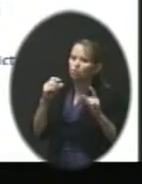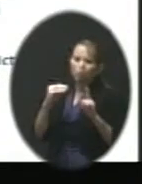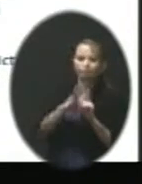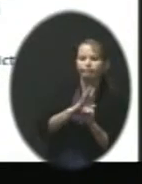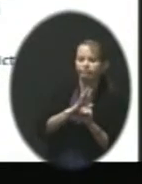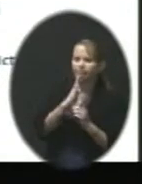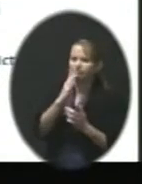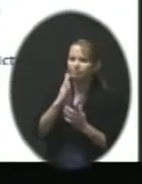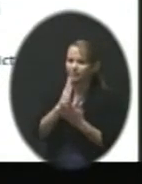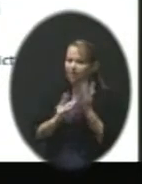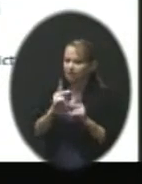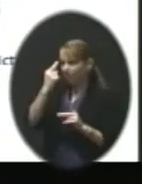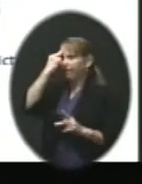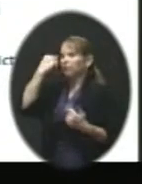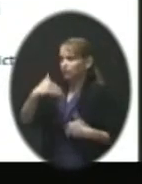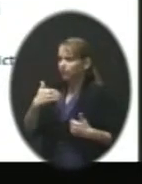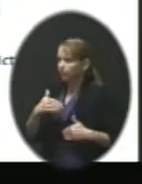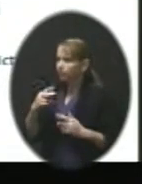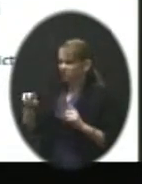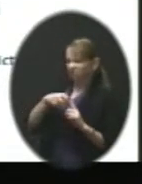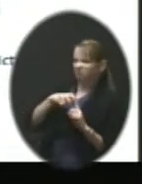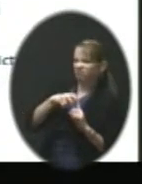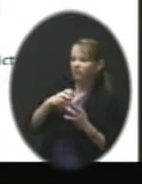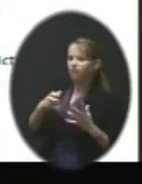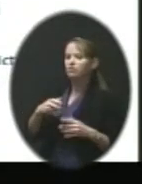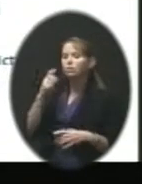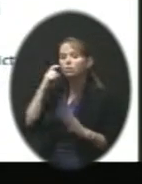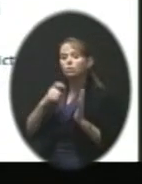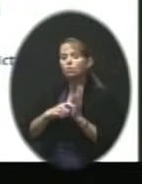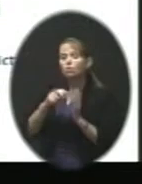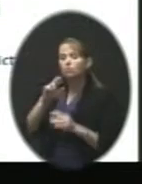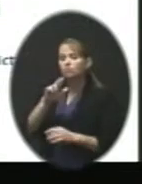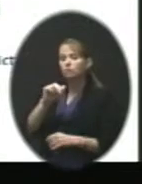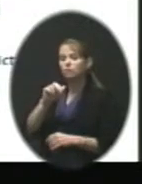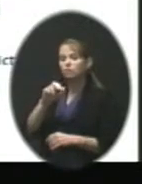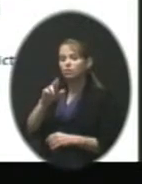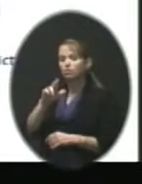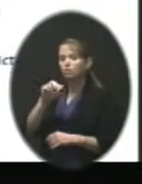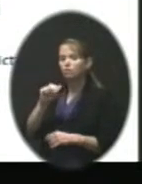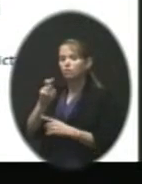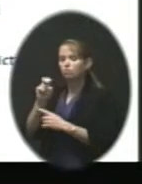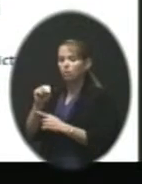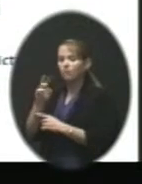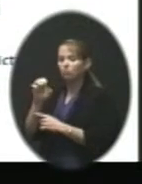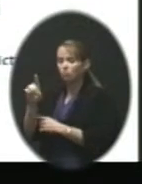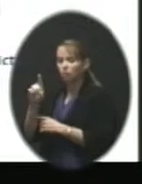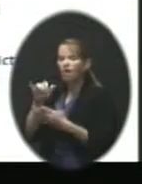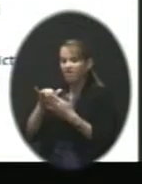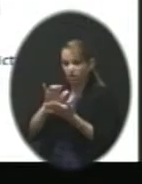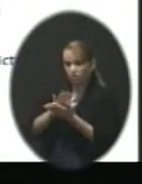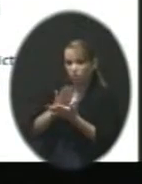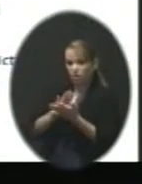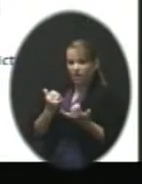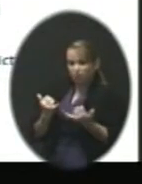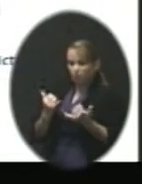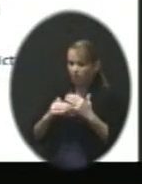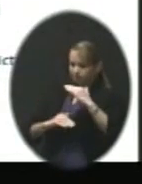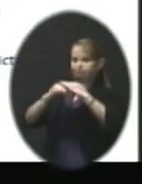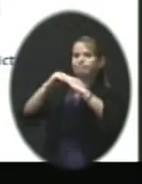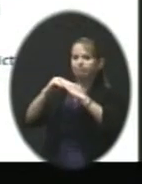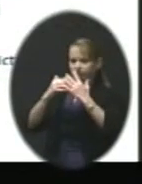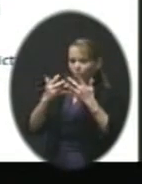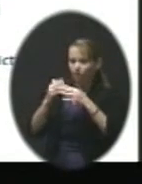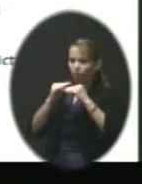it is. And you'll notice in most cases of Ravenwood, for example, the school we're talking about that currently is at such capacity.